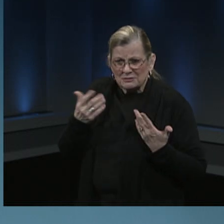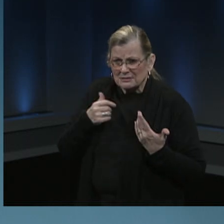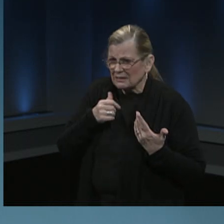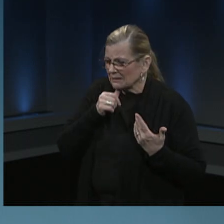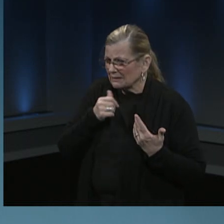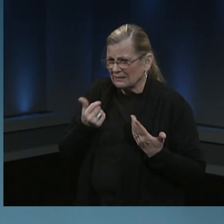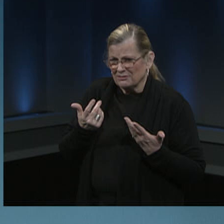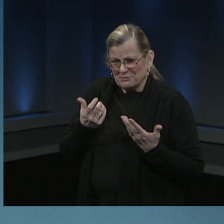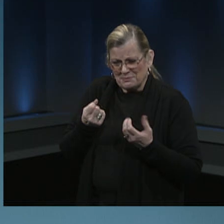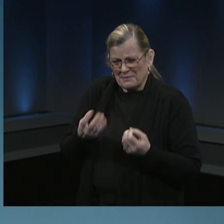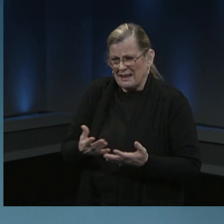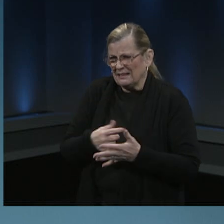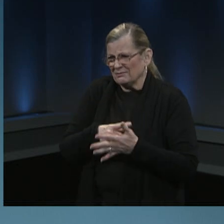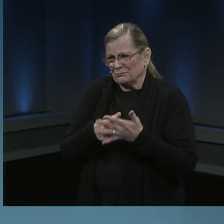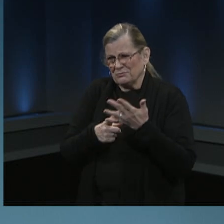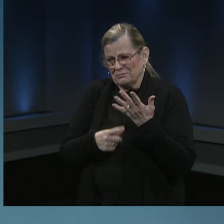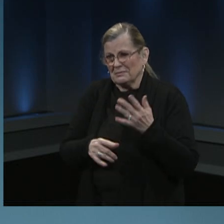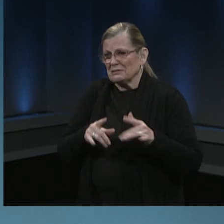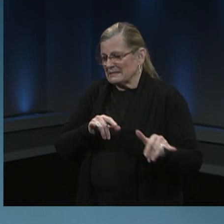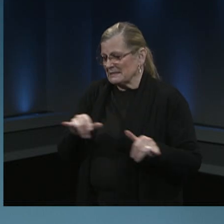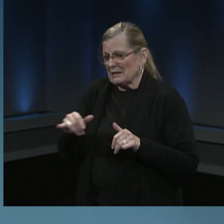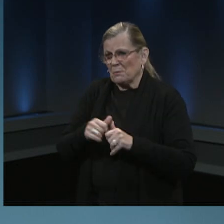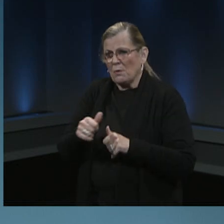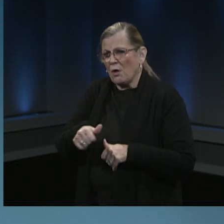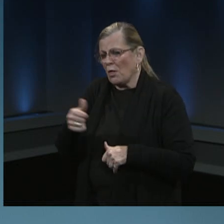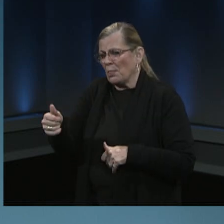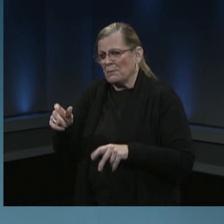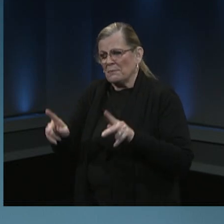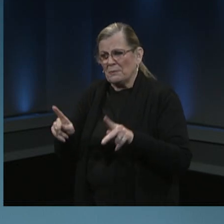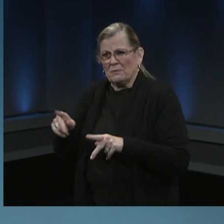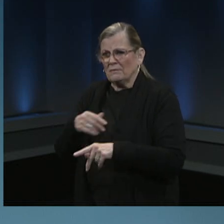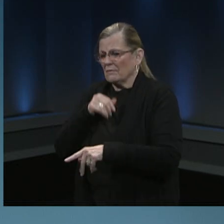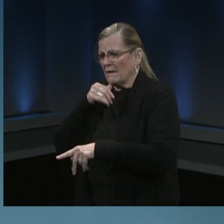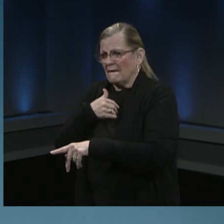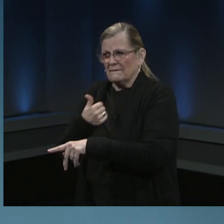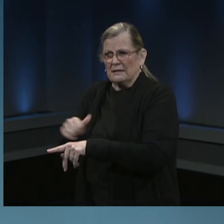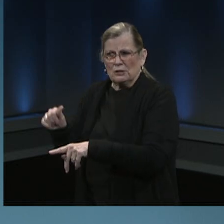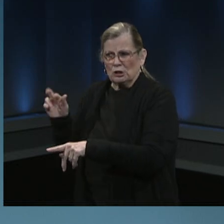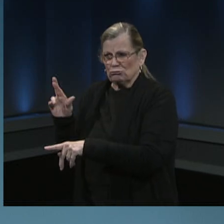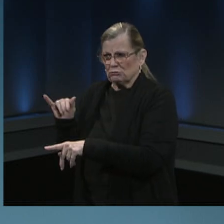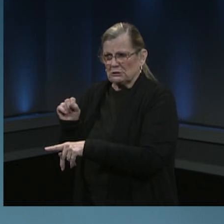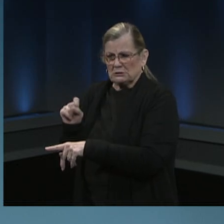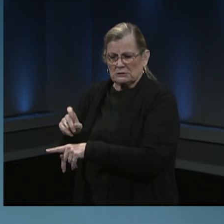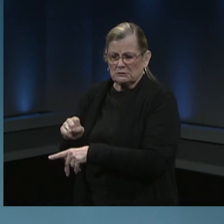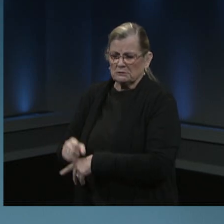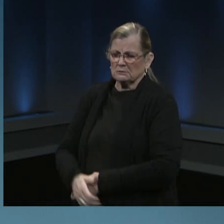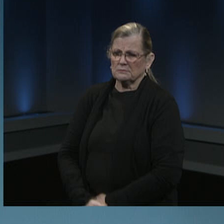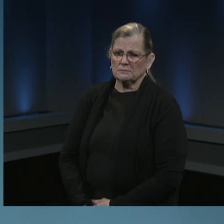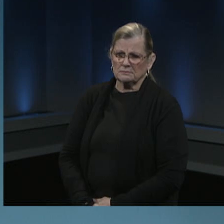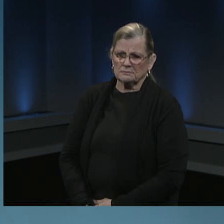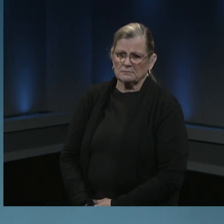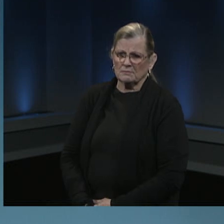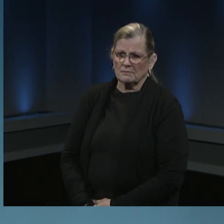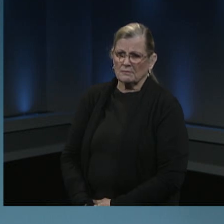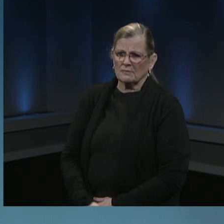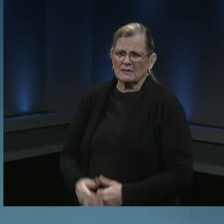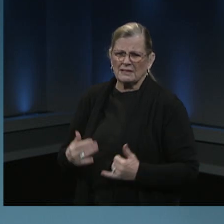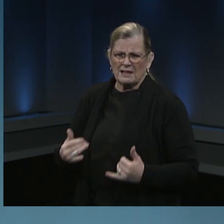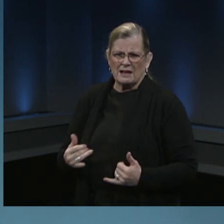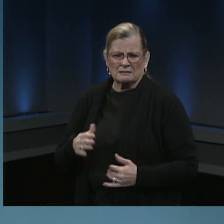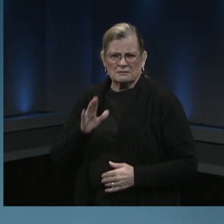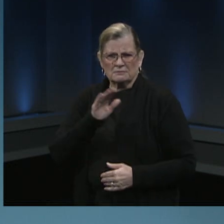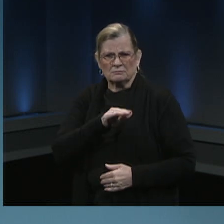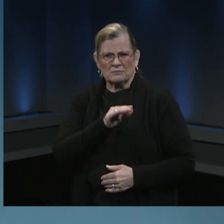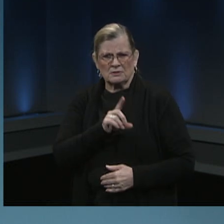to people who did not have a high-risk condition. I'd like to just ask Dr. Williams if you'd like to